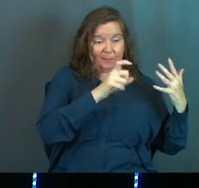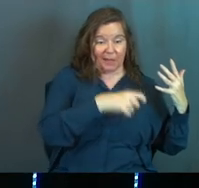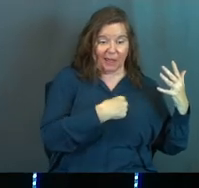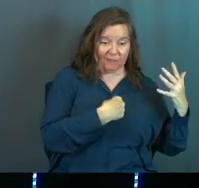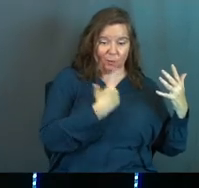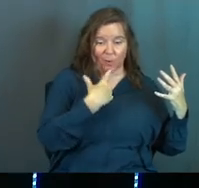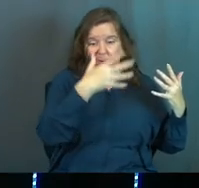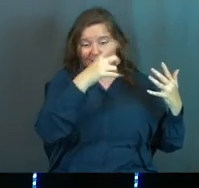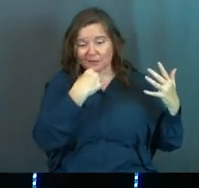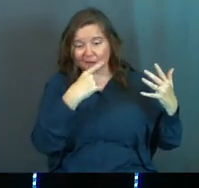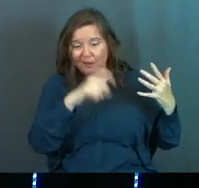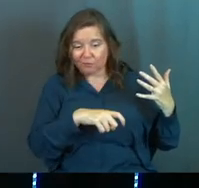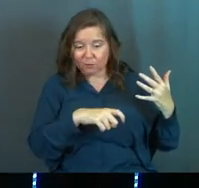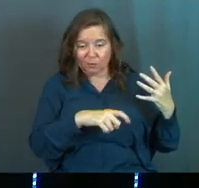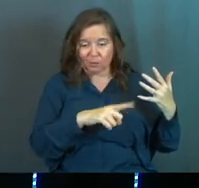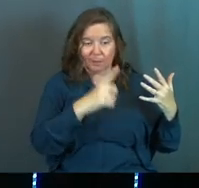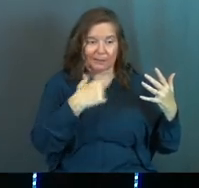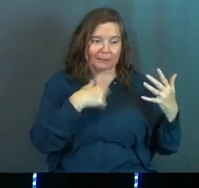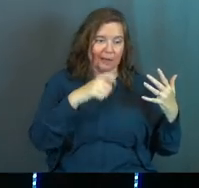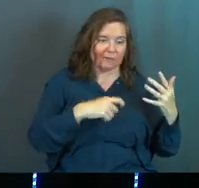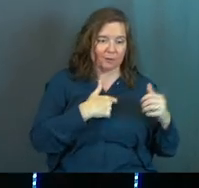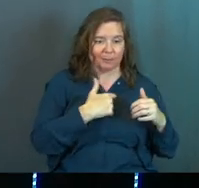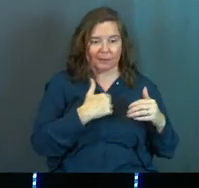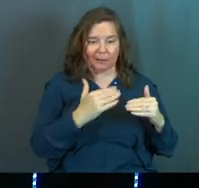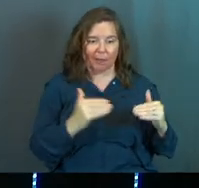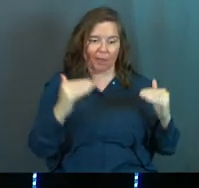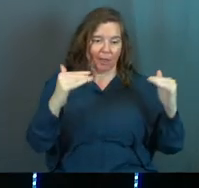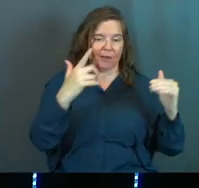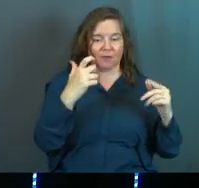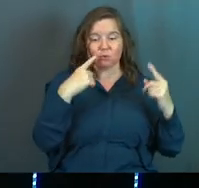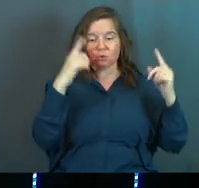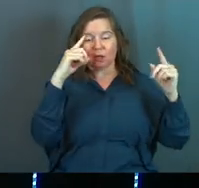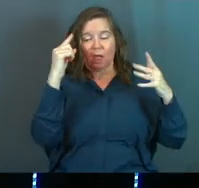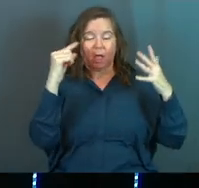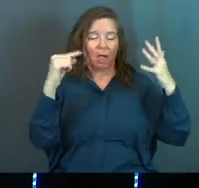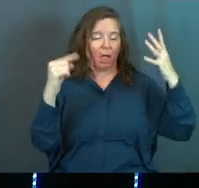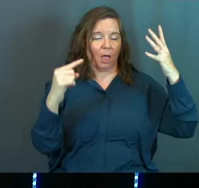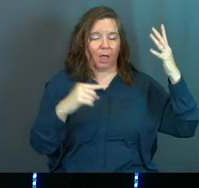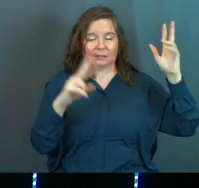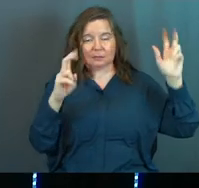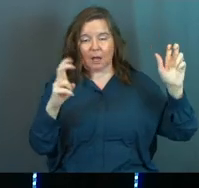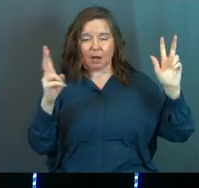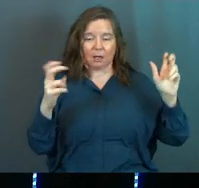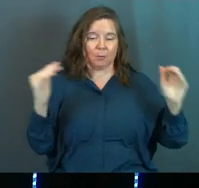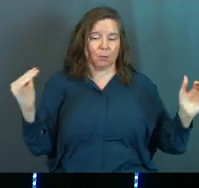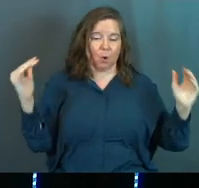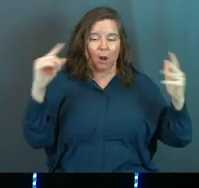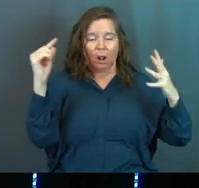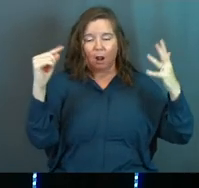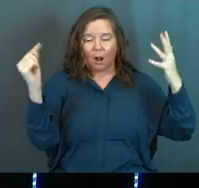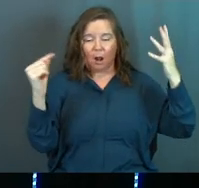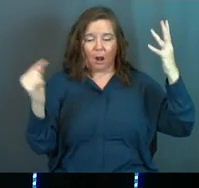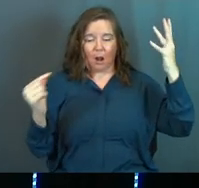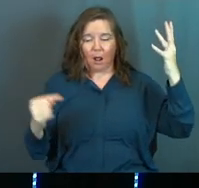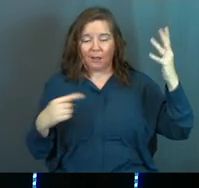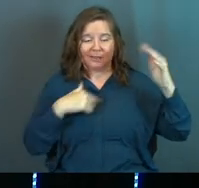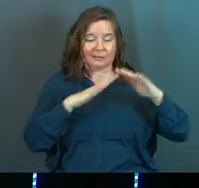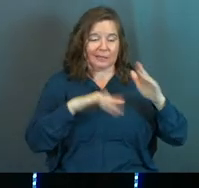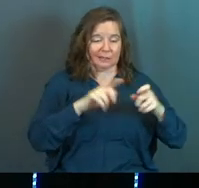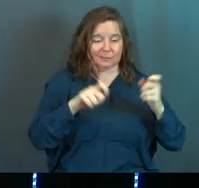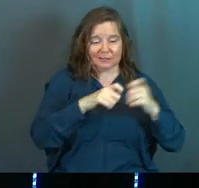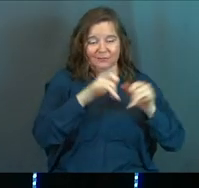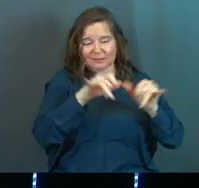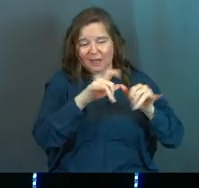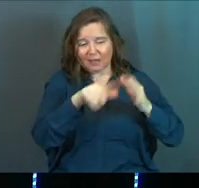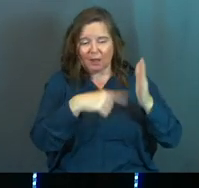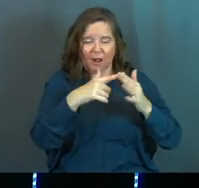said so, my dad said so, because I have to be ahead, because I have to achieve, I have to have that title, I have to have that promotion, I have to have this house that's